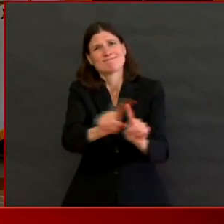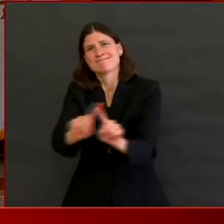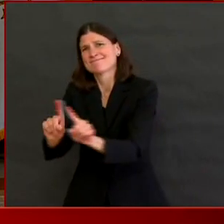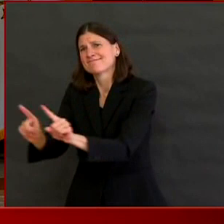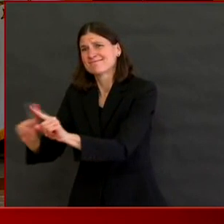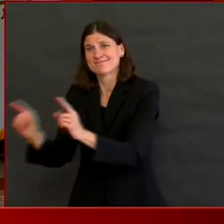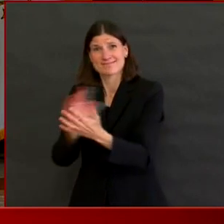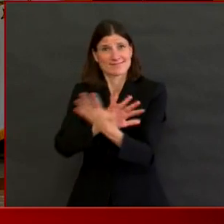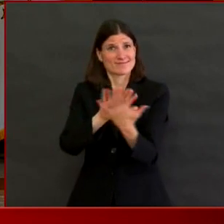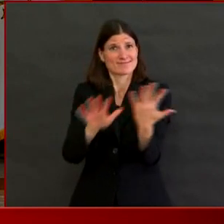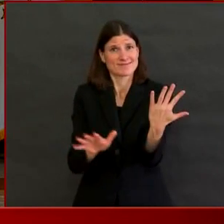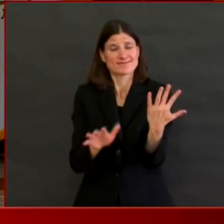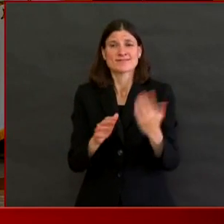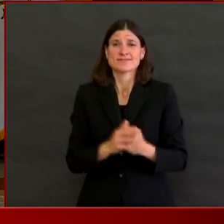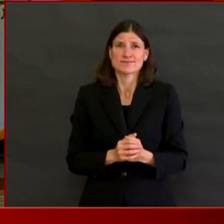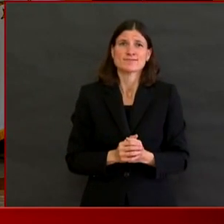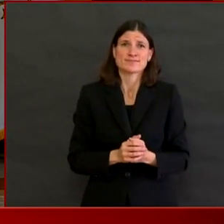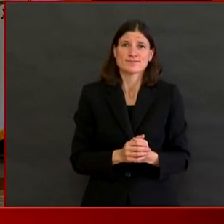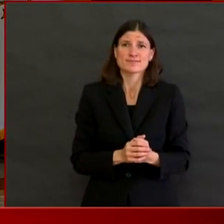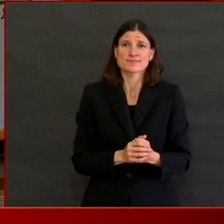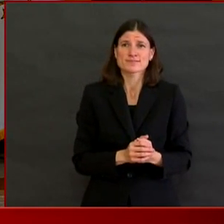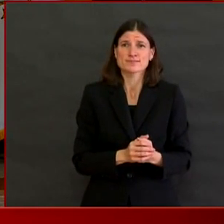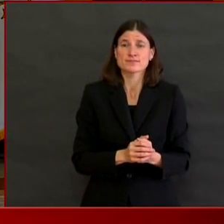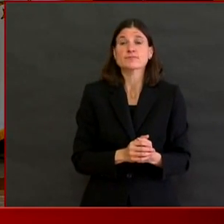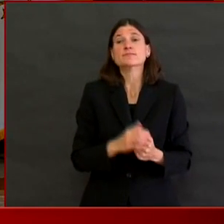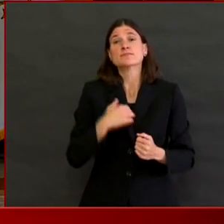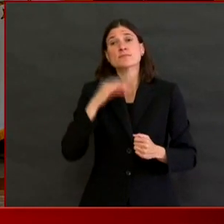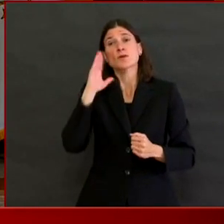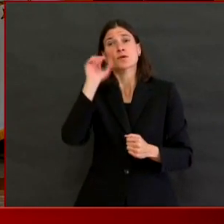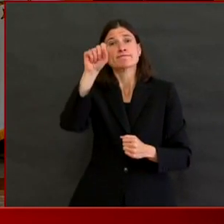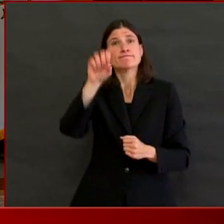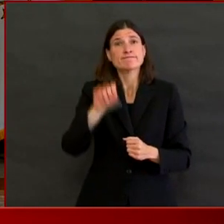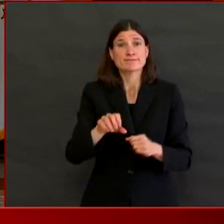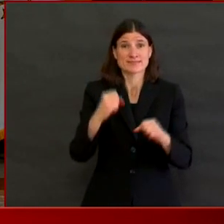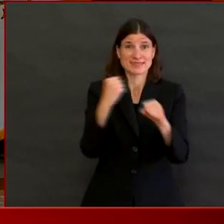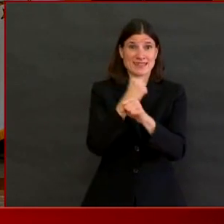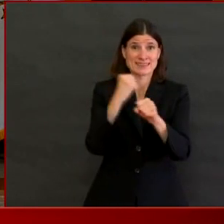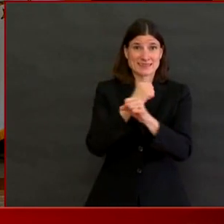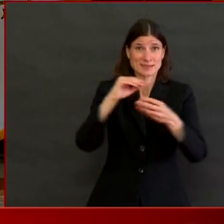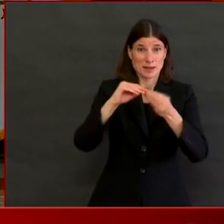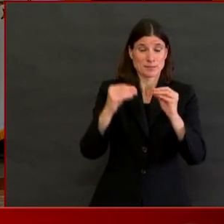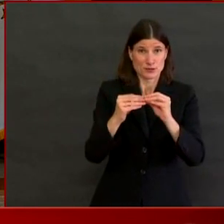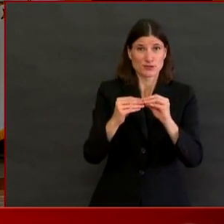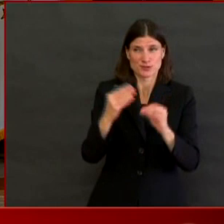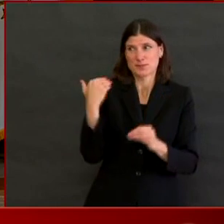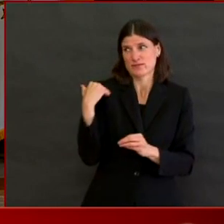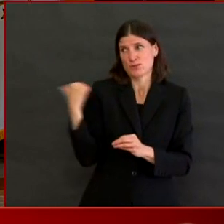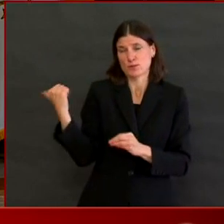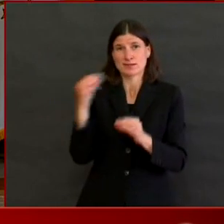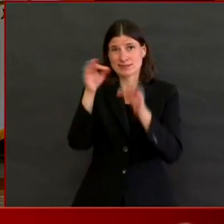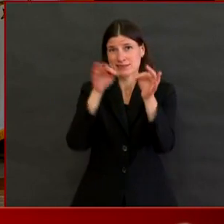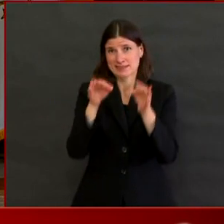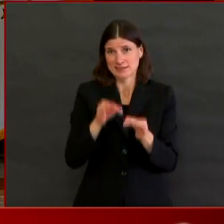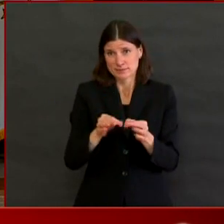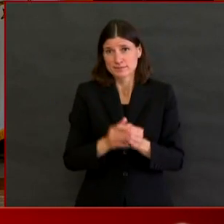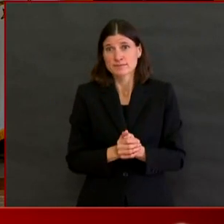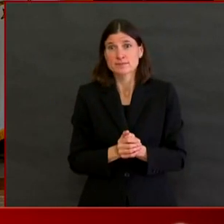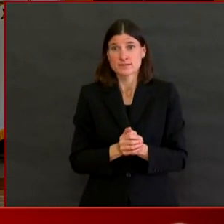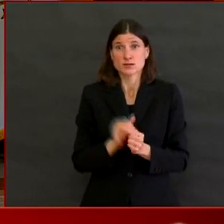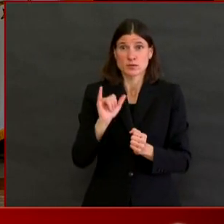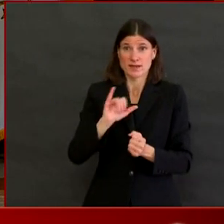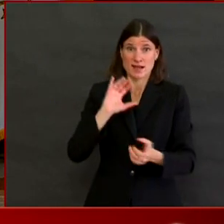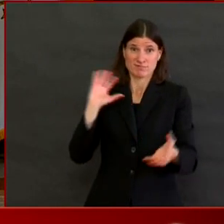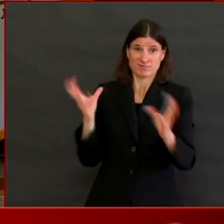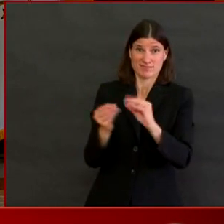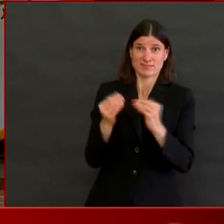going through the numbers with our cases. We have 288 new cases today,